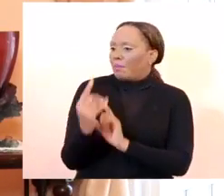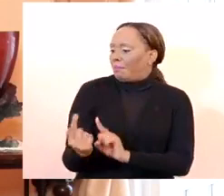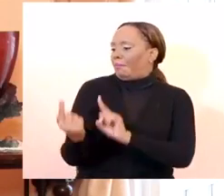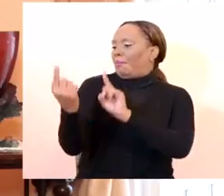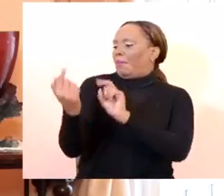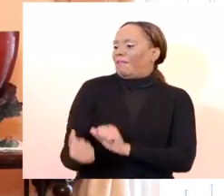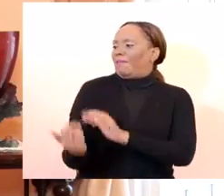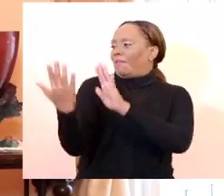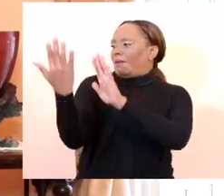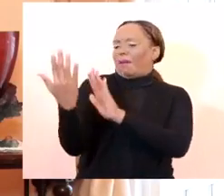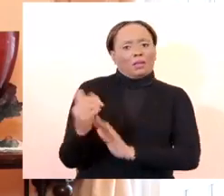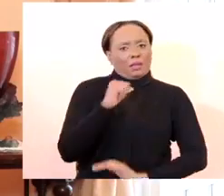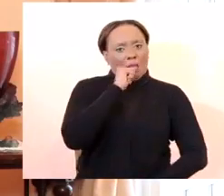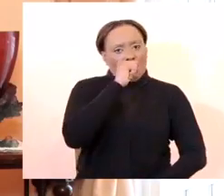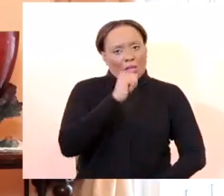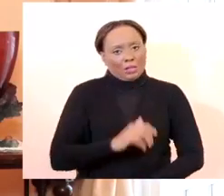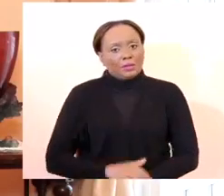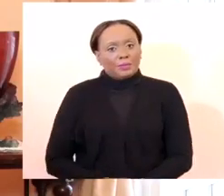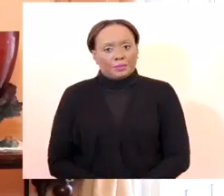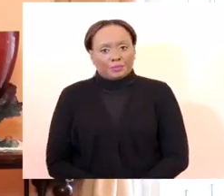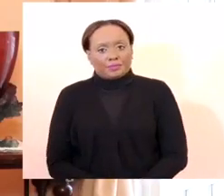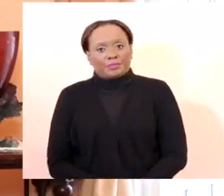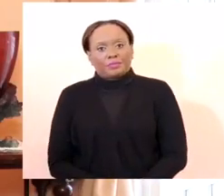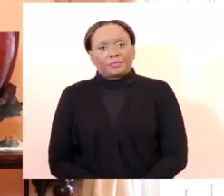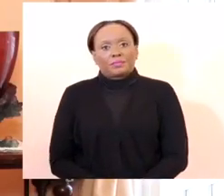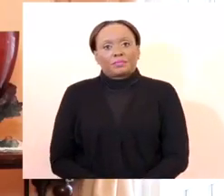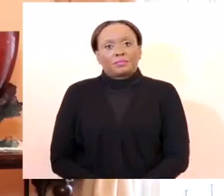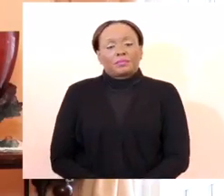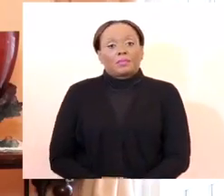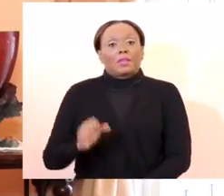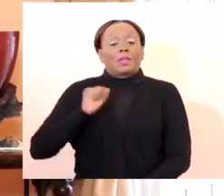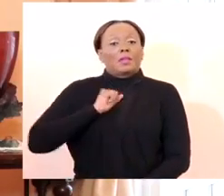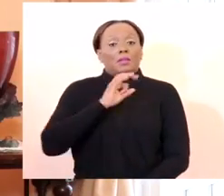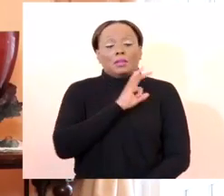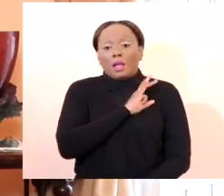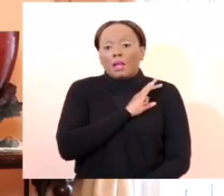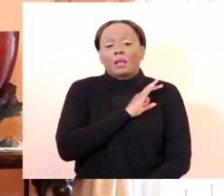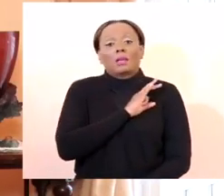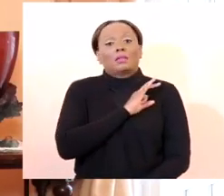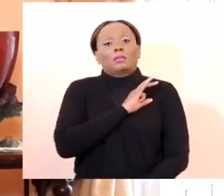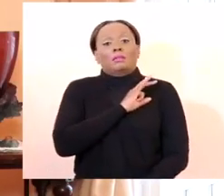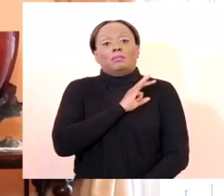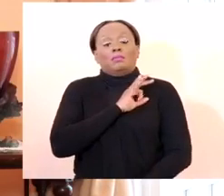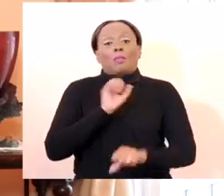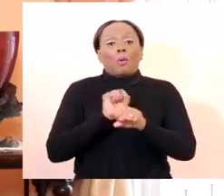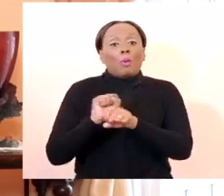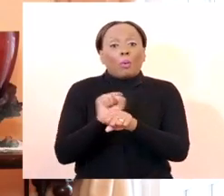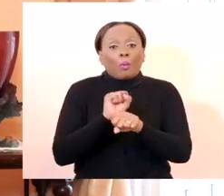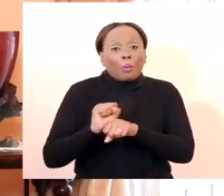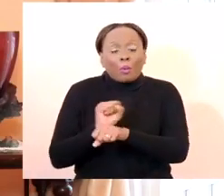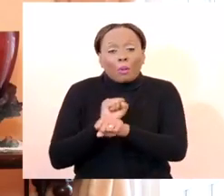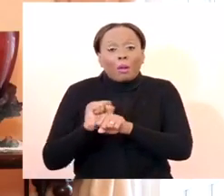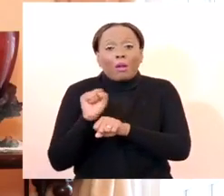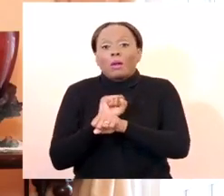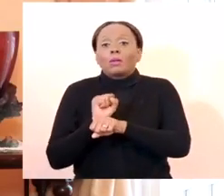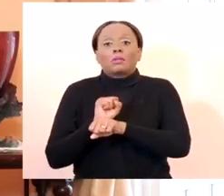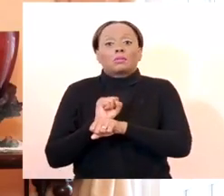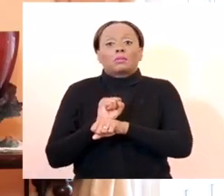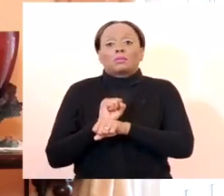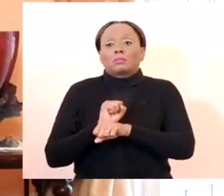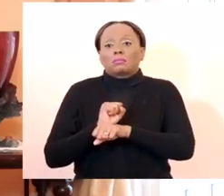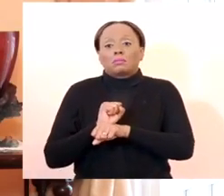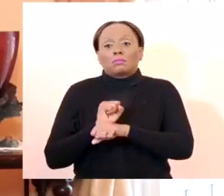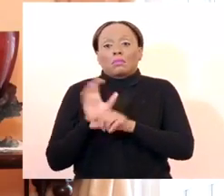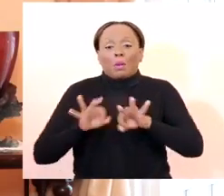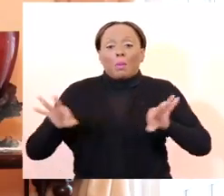-face interaction with members of the public. They are going to be able to do all of the background, back office supporting services, but